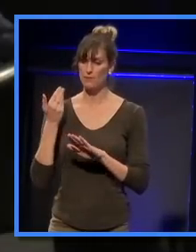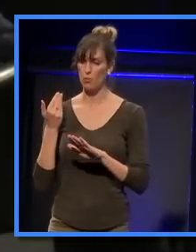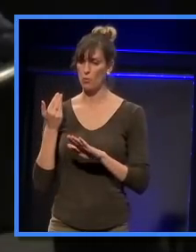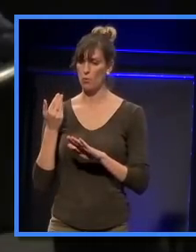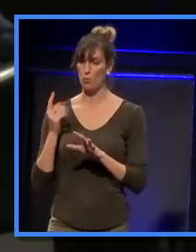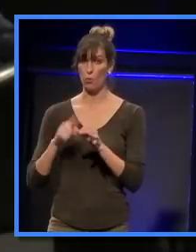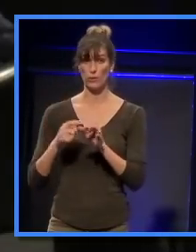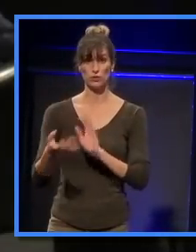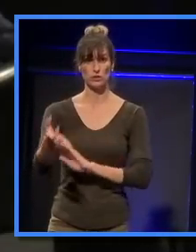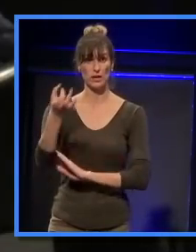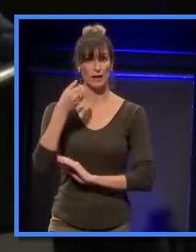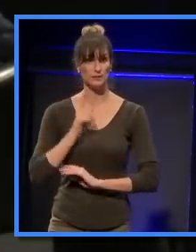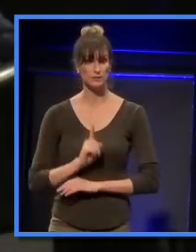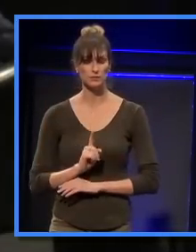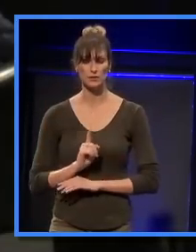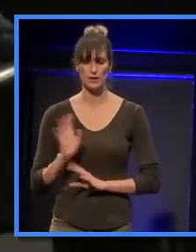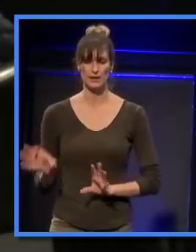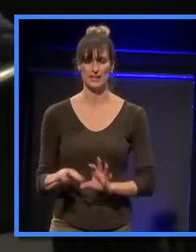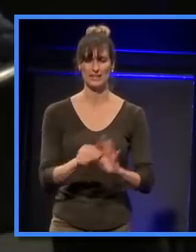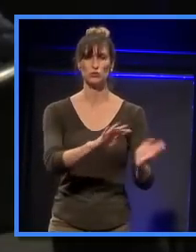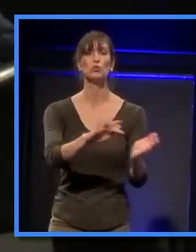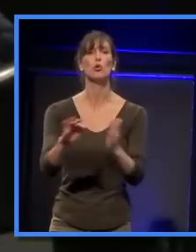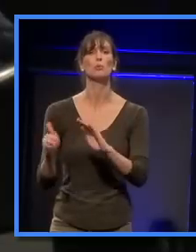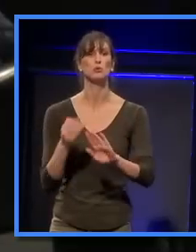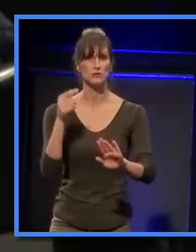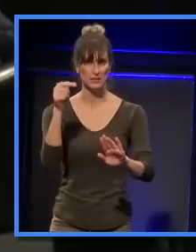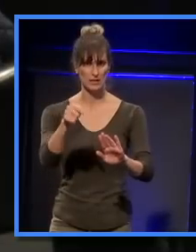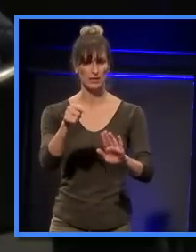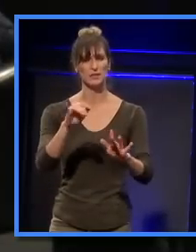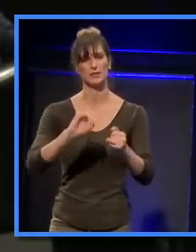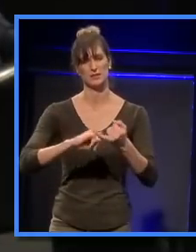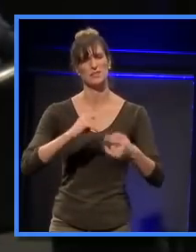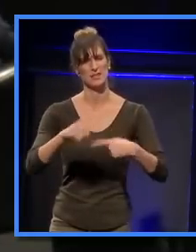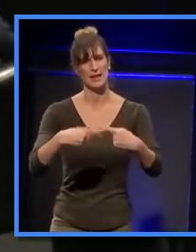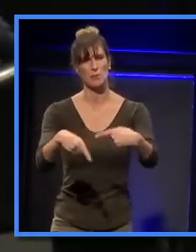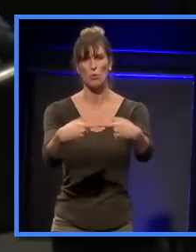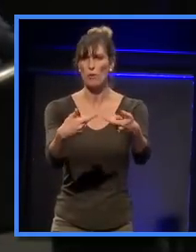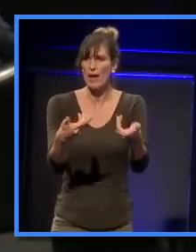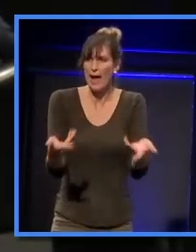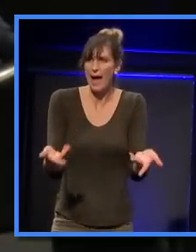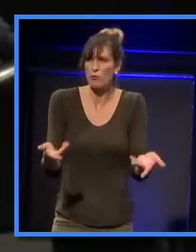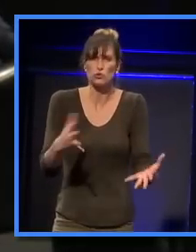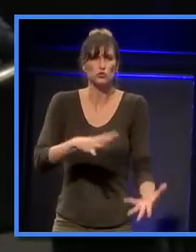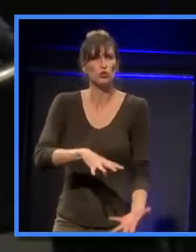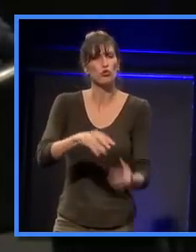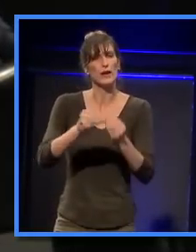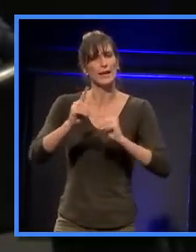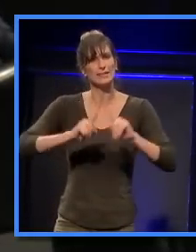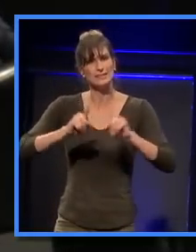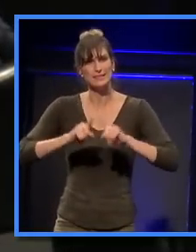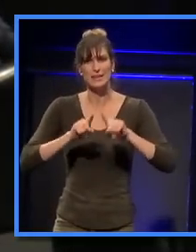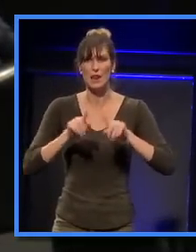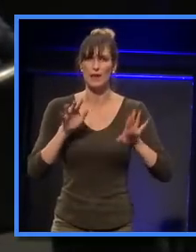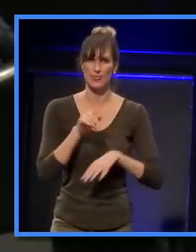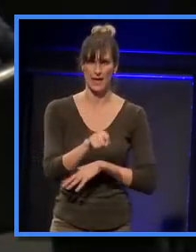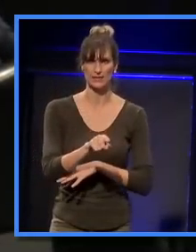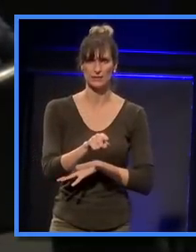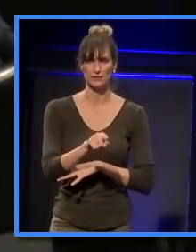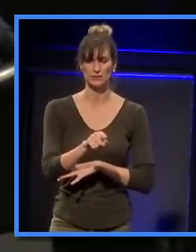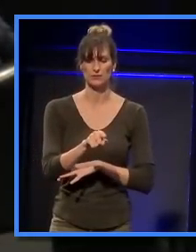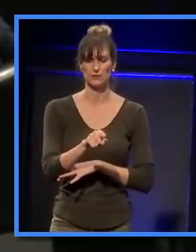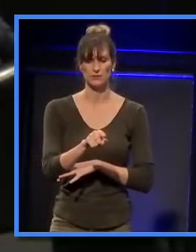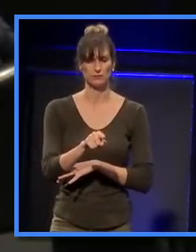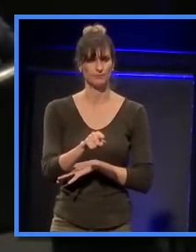asked was around community and sustainable community and how you create the kind of city that it is that we're looking for. And